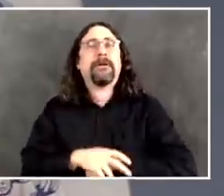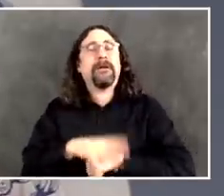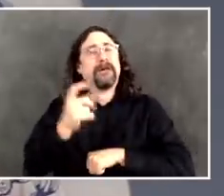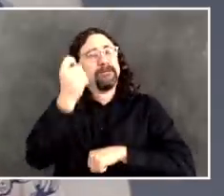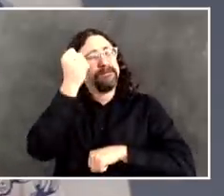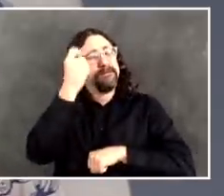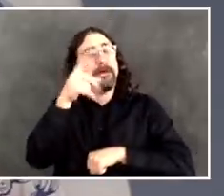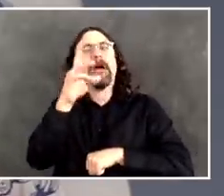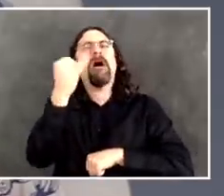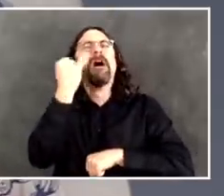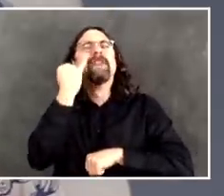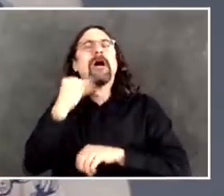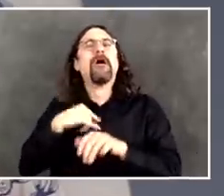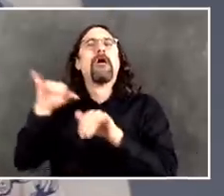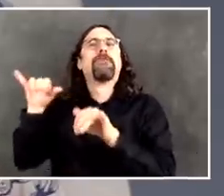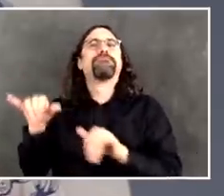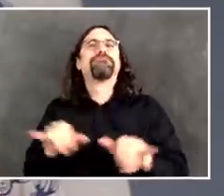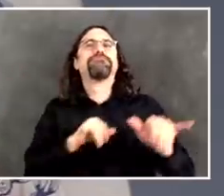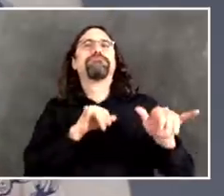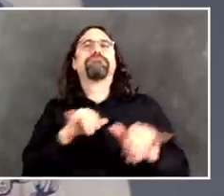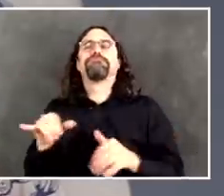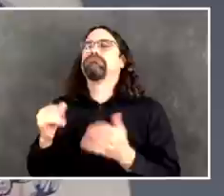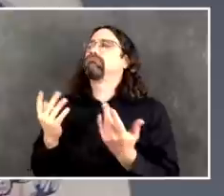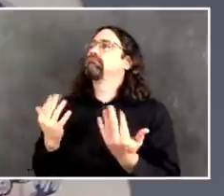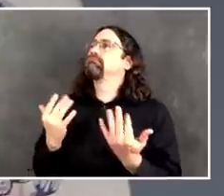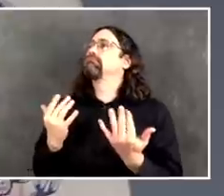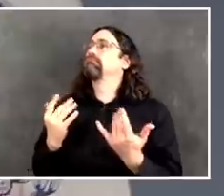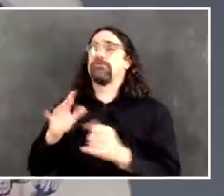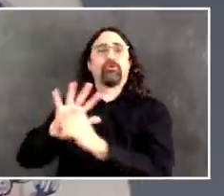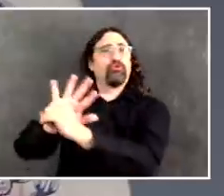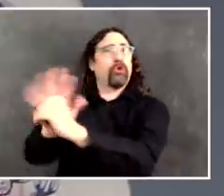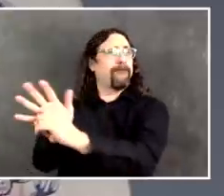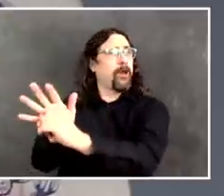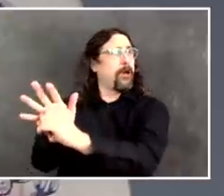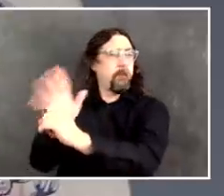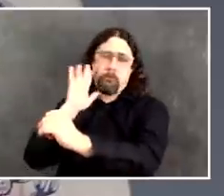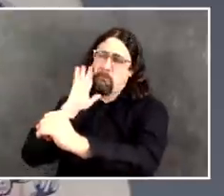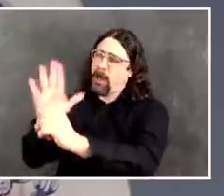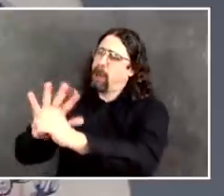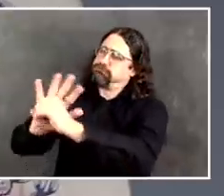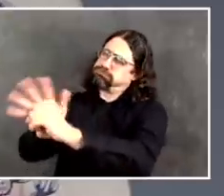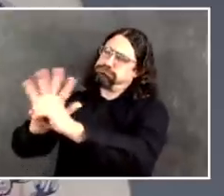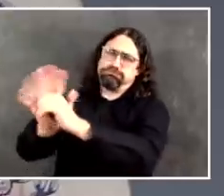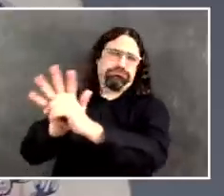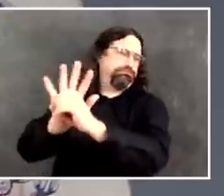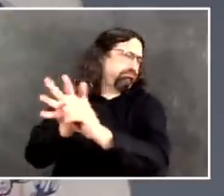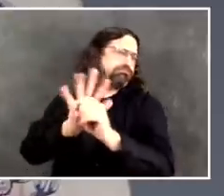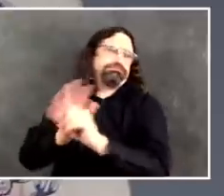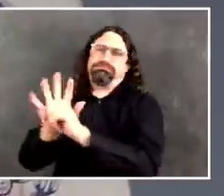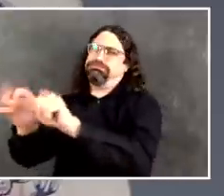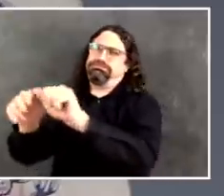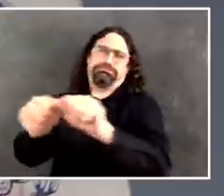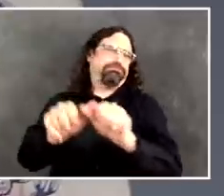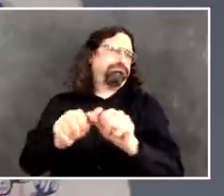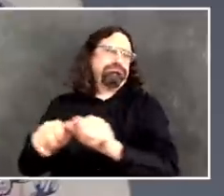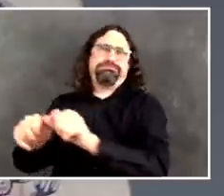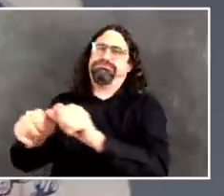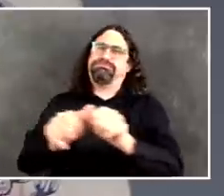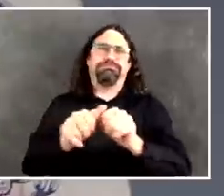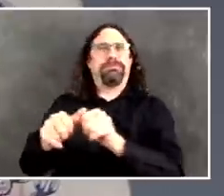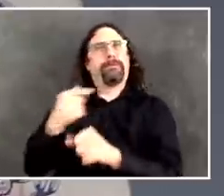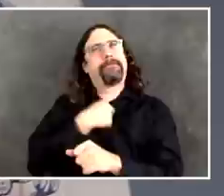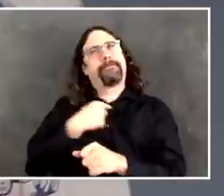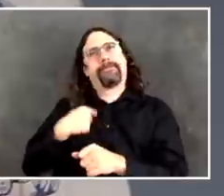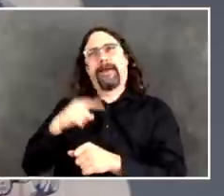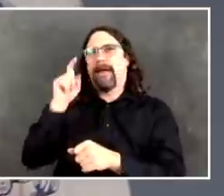And I think it's important when you think about that that you not see yourselves as